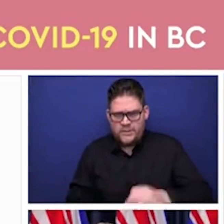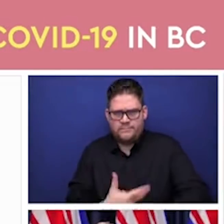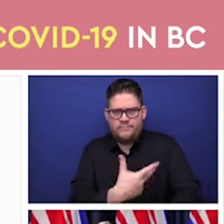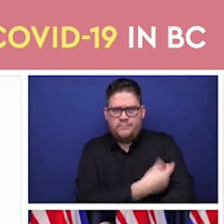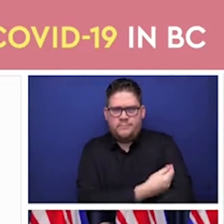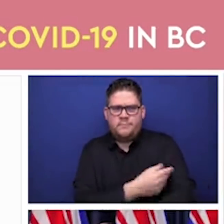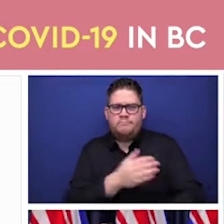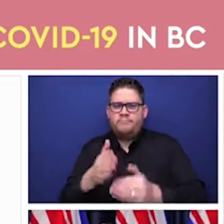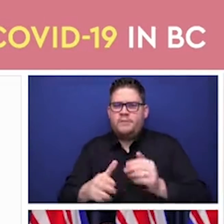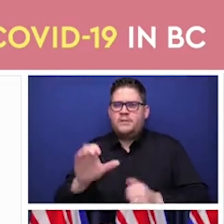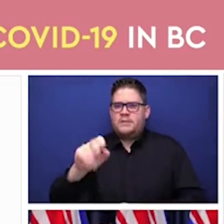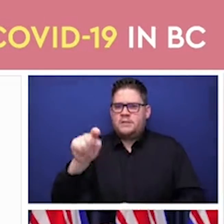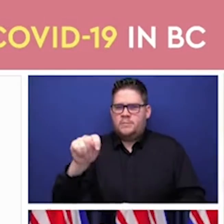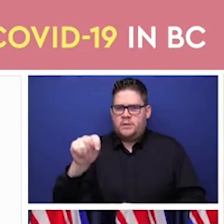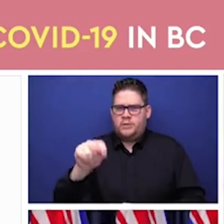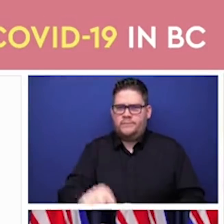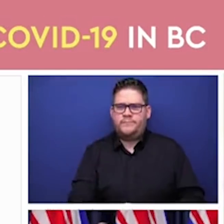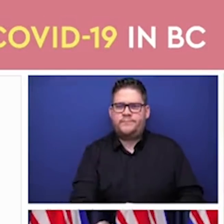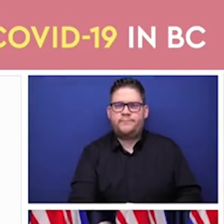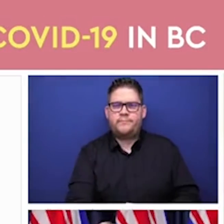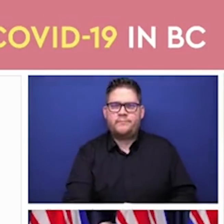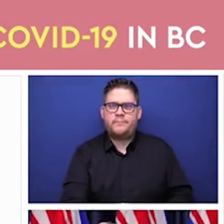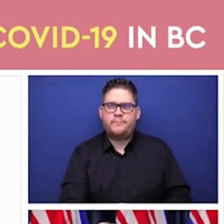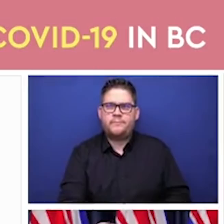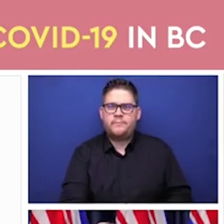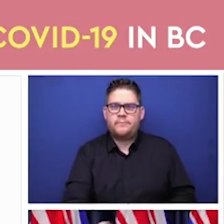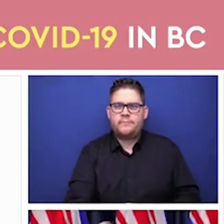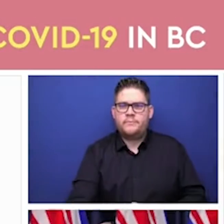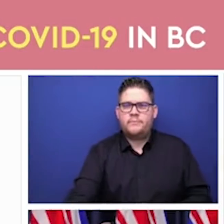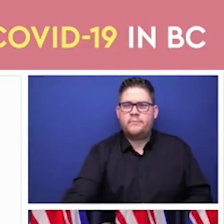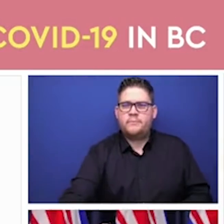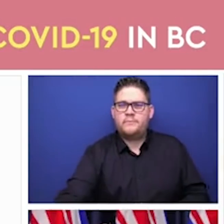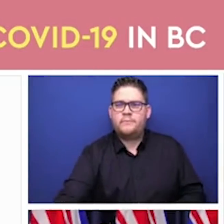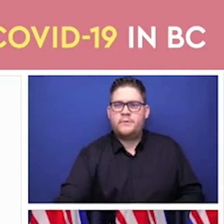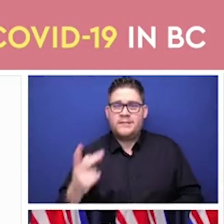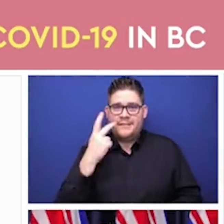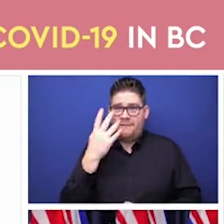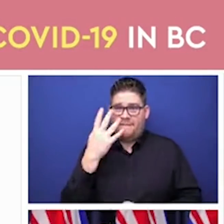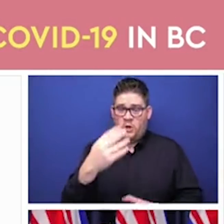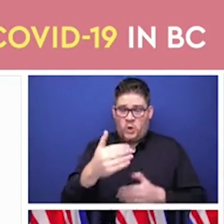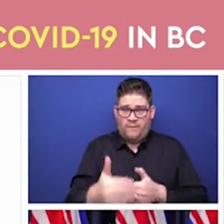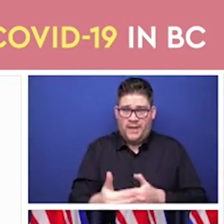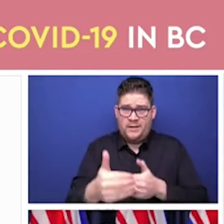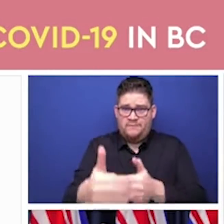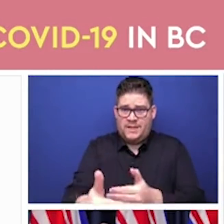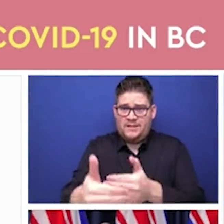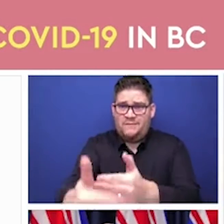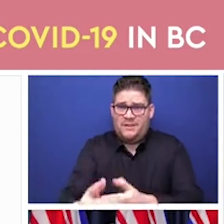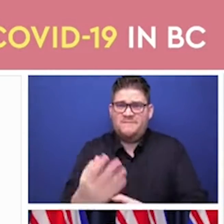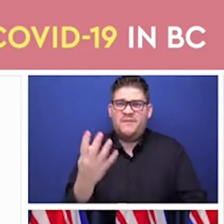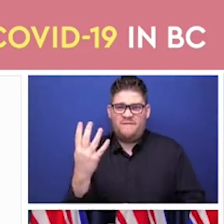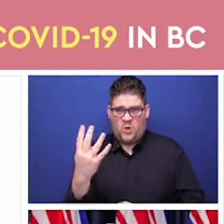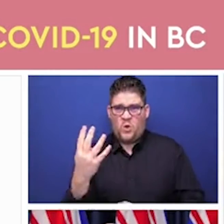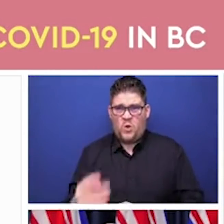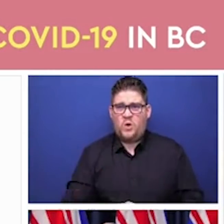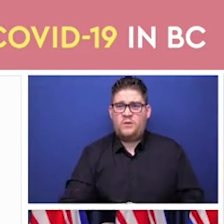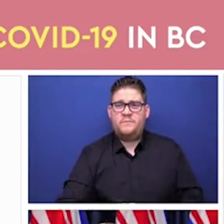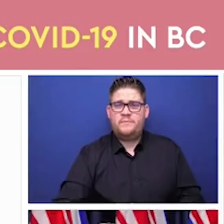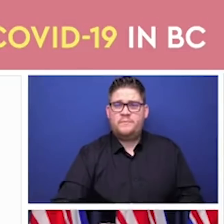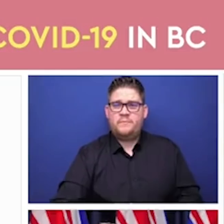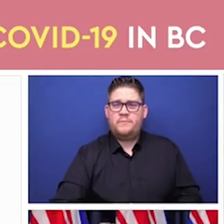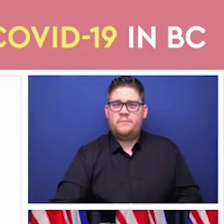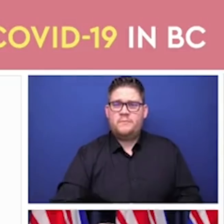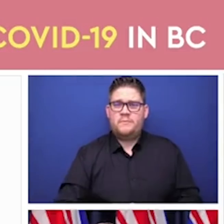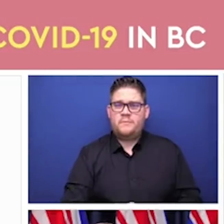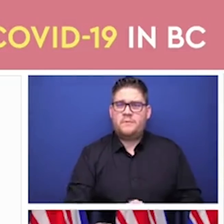entering phase two both phase one and phase two are focused on priority populations which I will describe to you and in phase